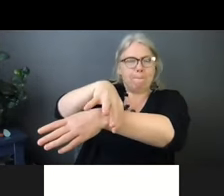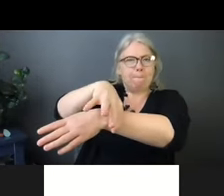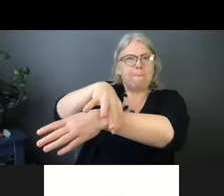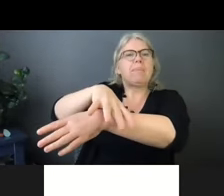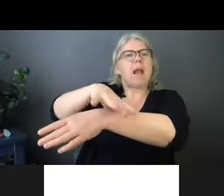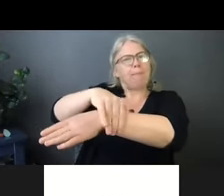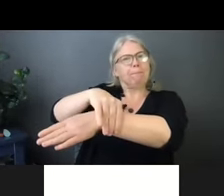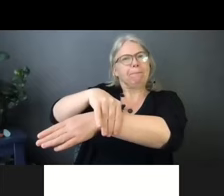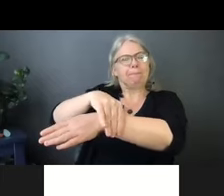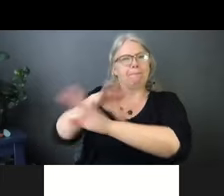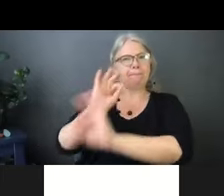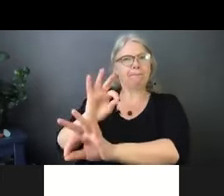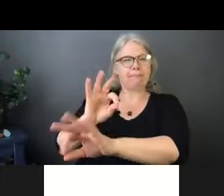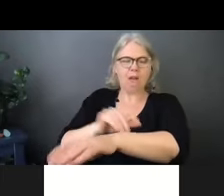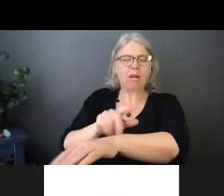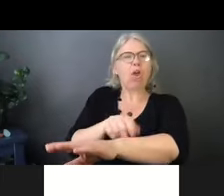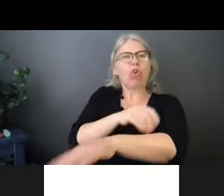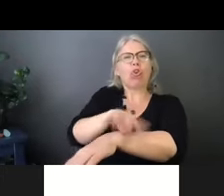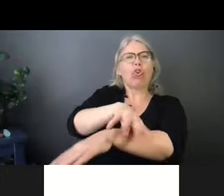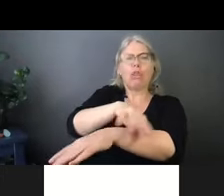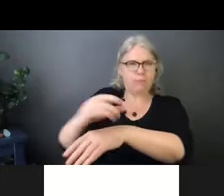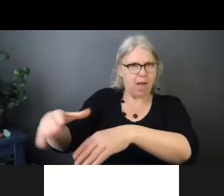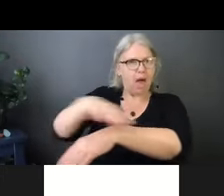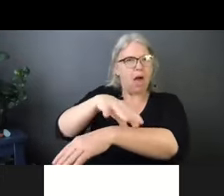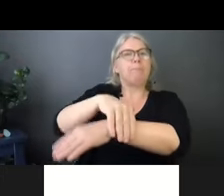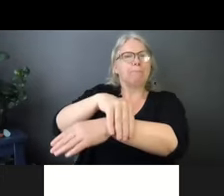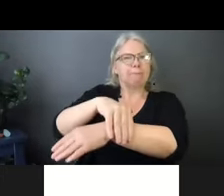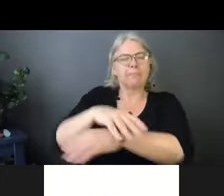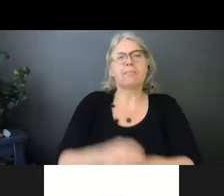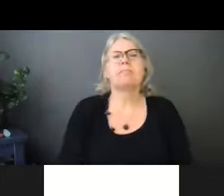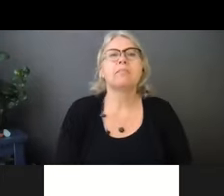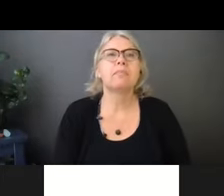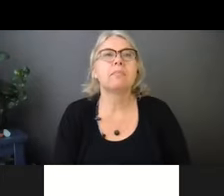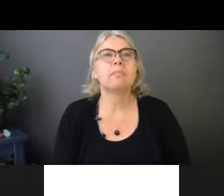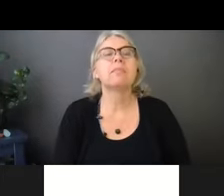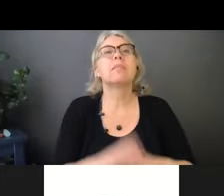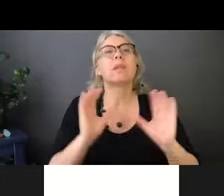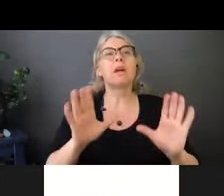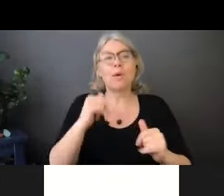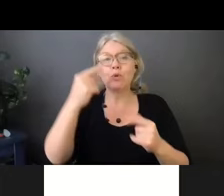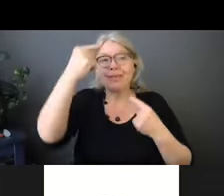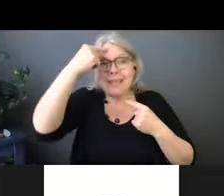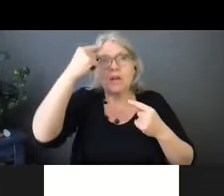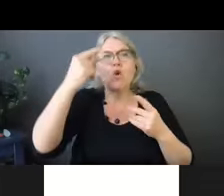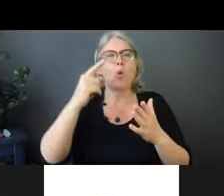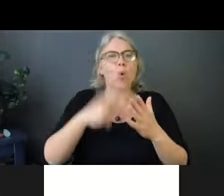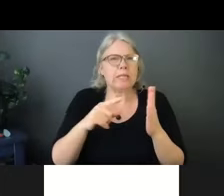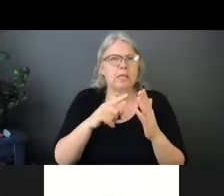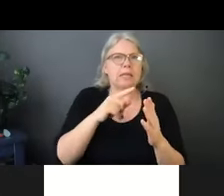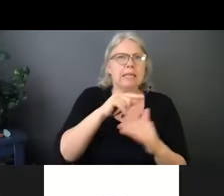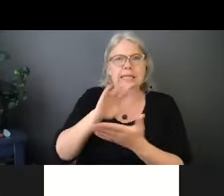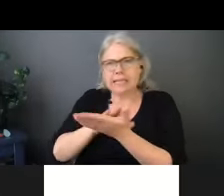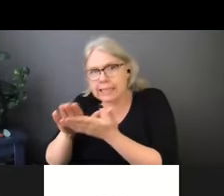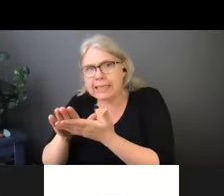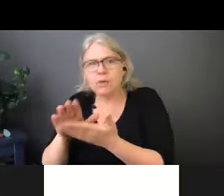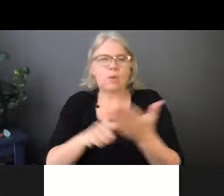What's contaminated and what's clean, so the outside front is always something that is contaminated, anything that comes in contact with bodily